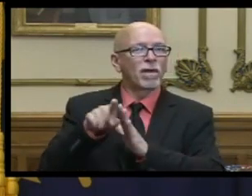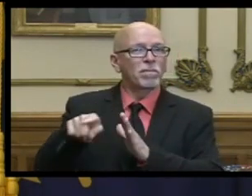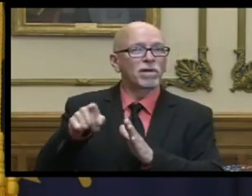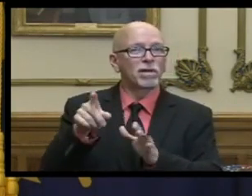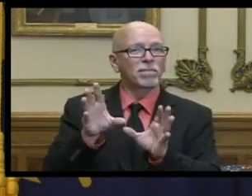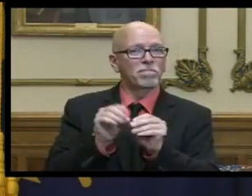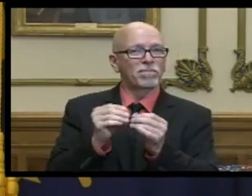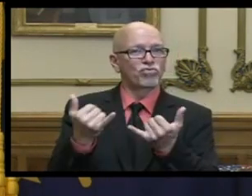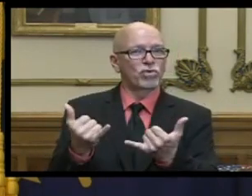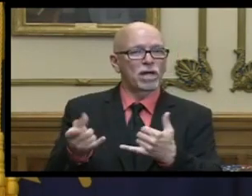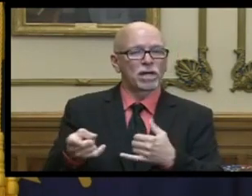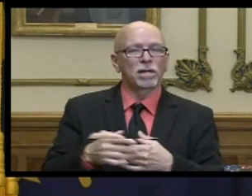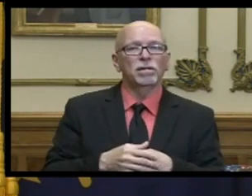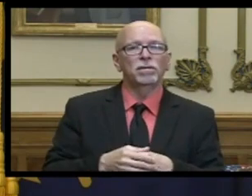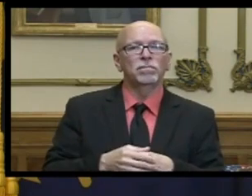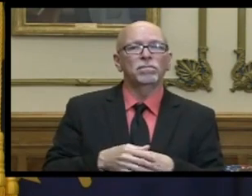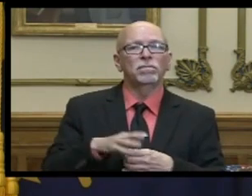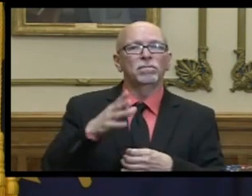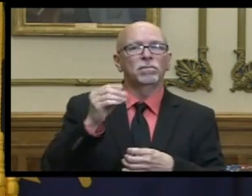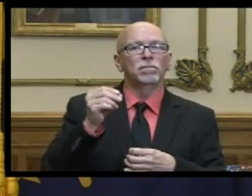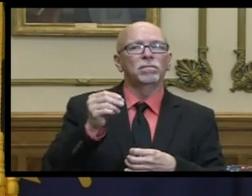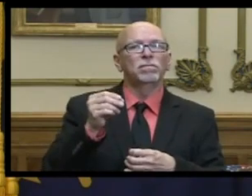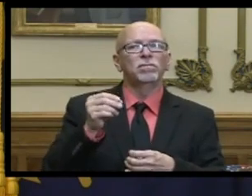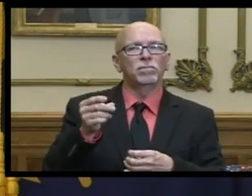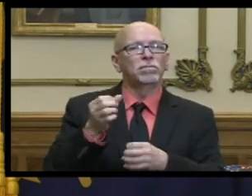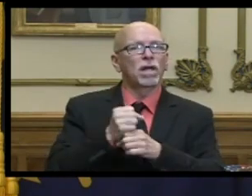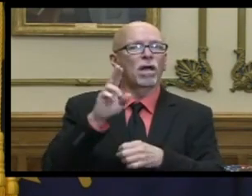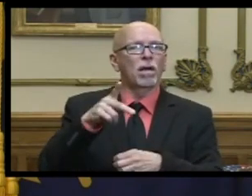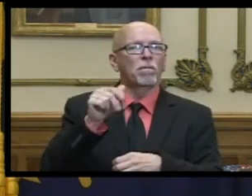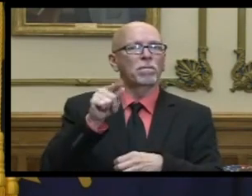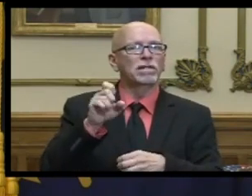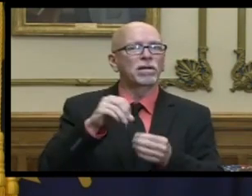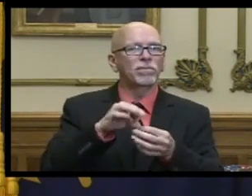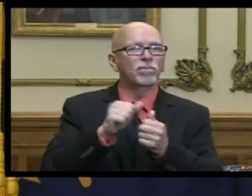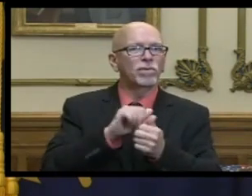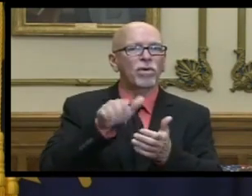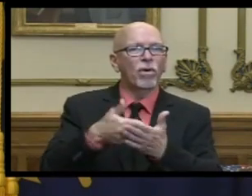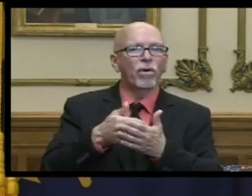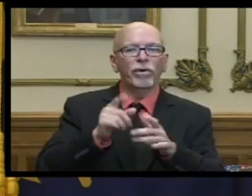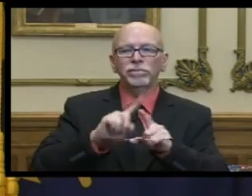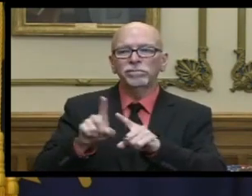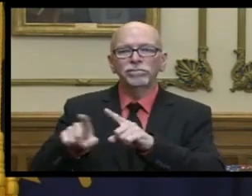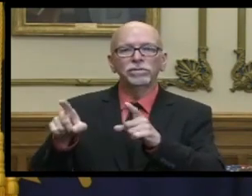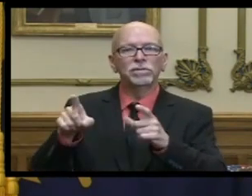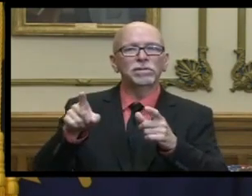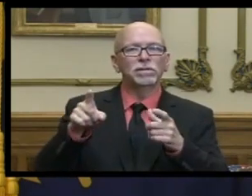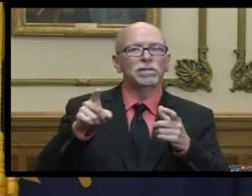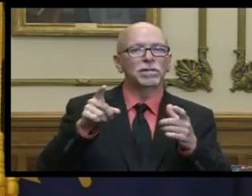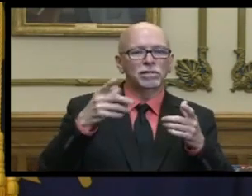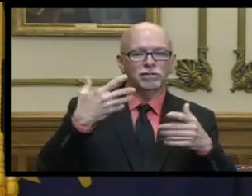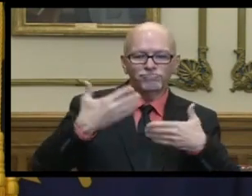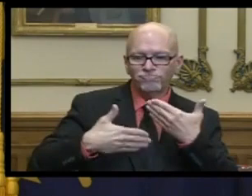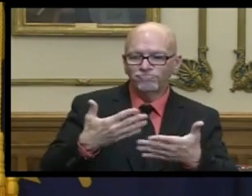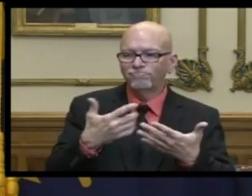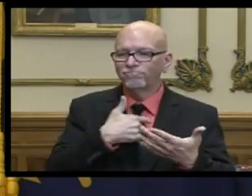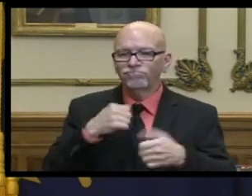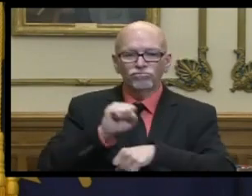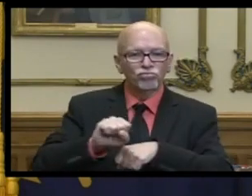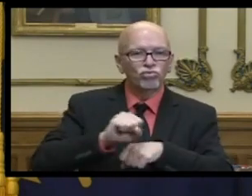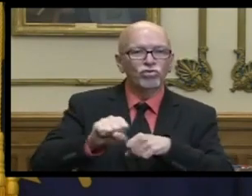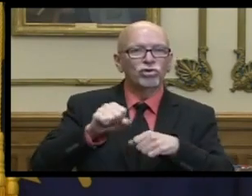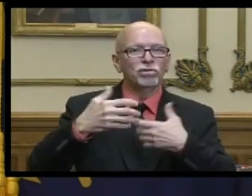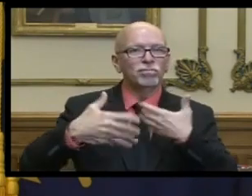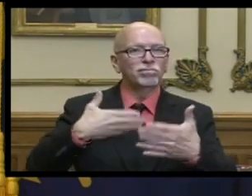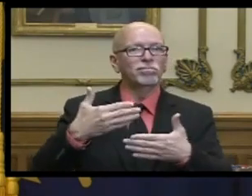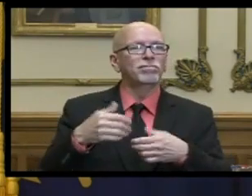today um and got updates on all the deals that we've been kind of head down and and working underneath the